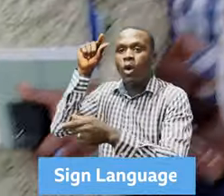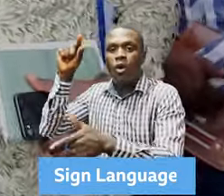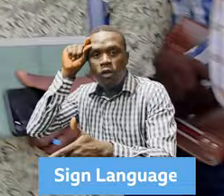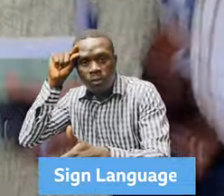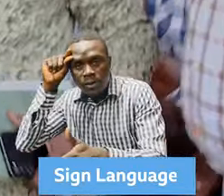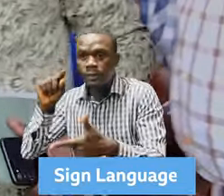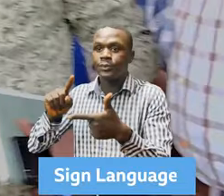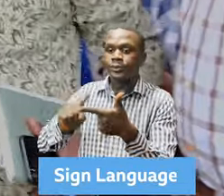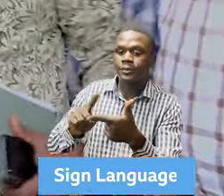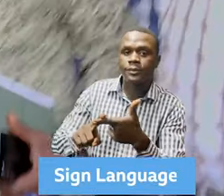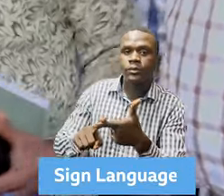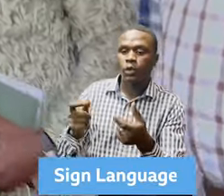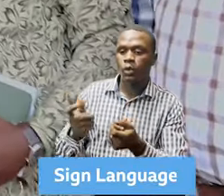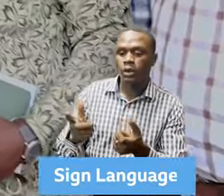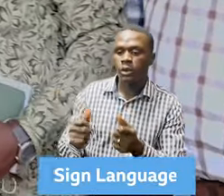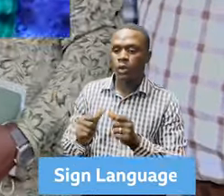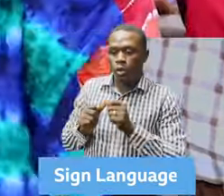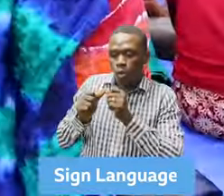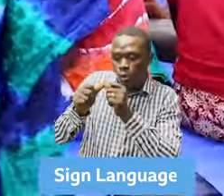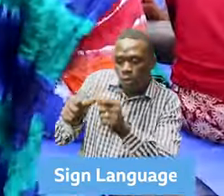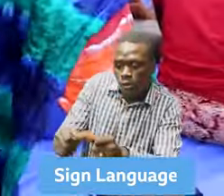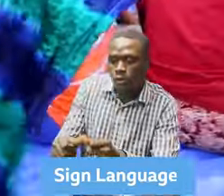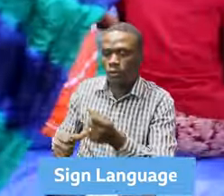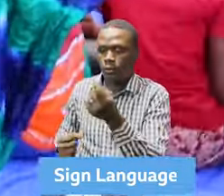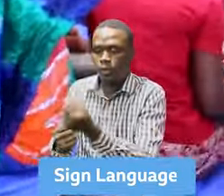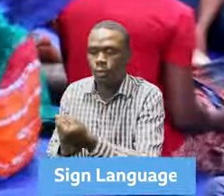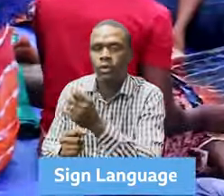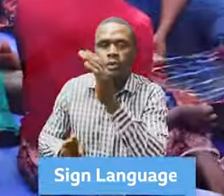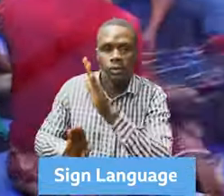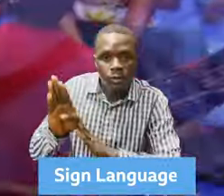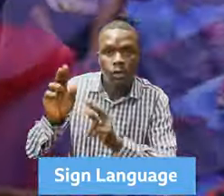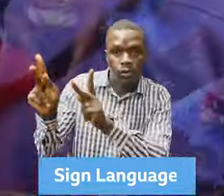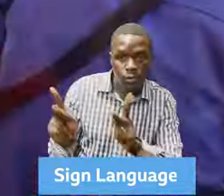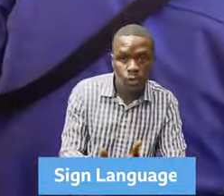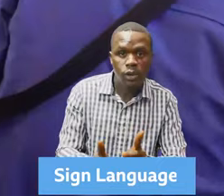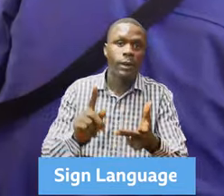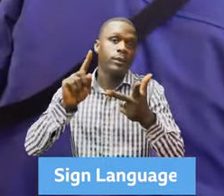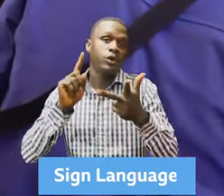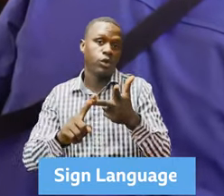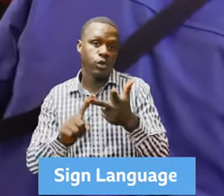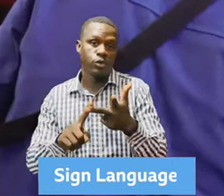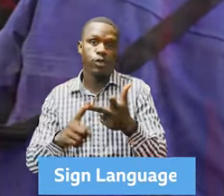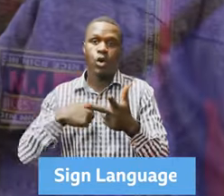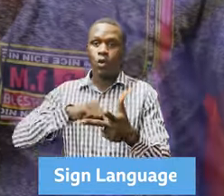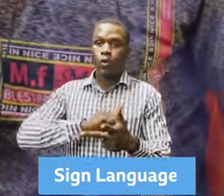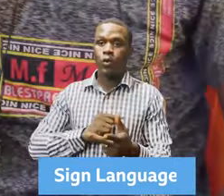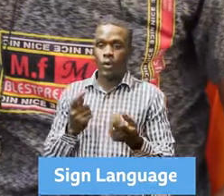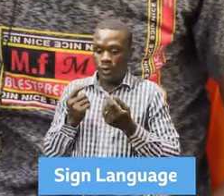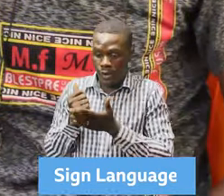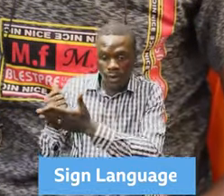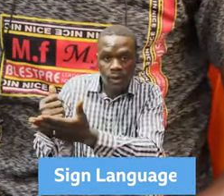is sustainable local economic development, and the third one is the policy advisory